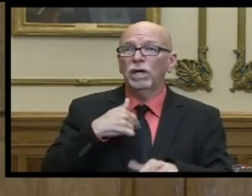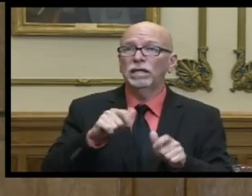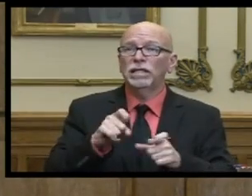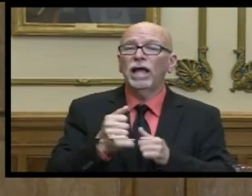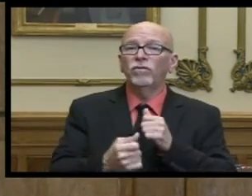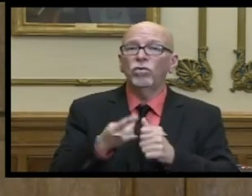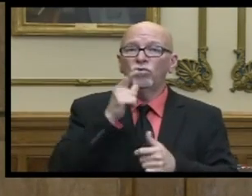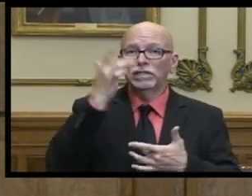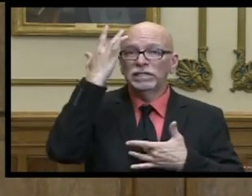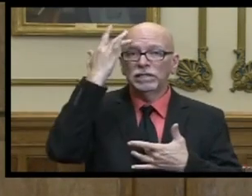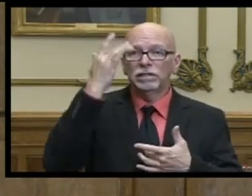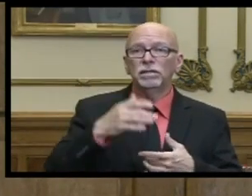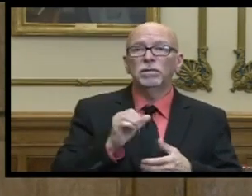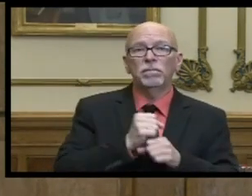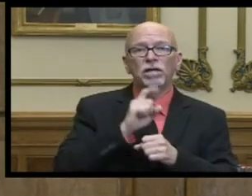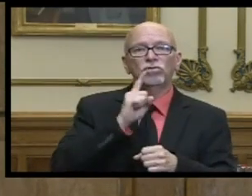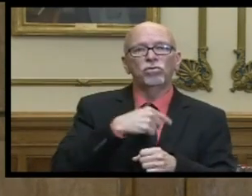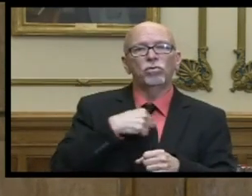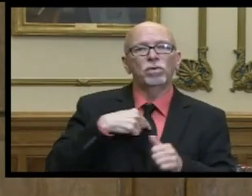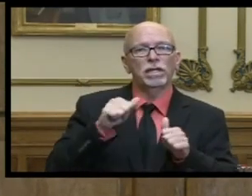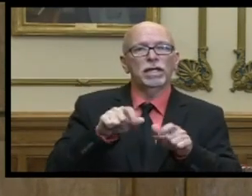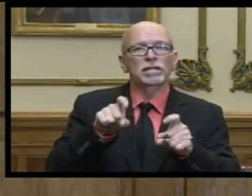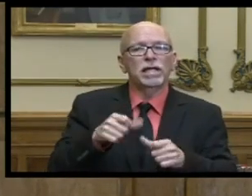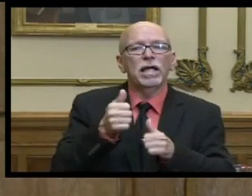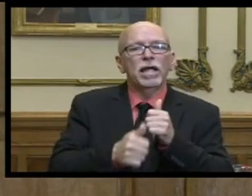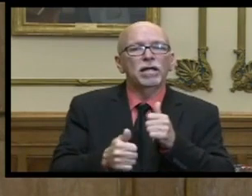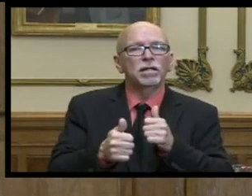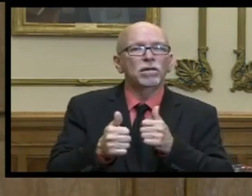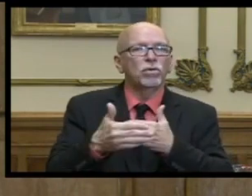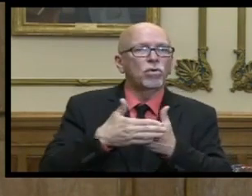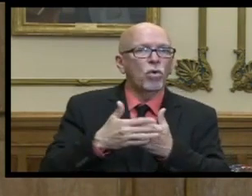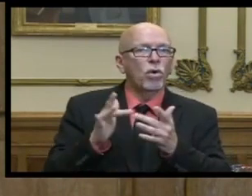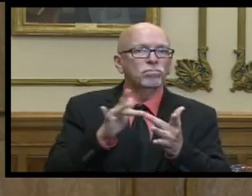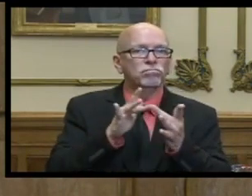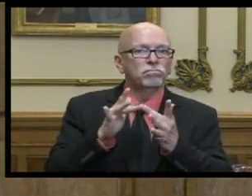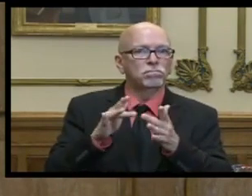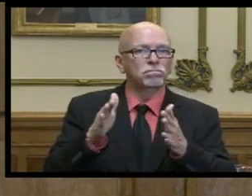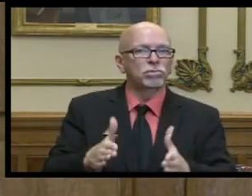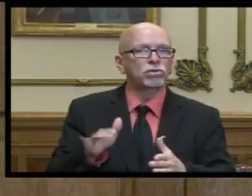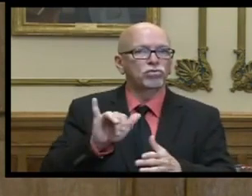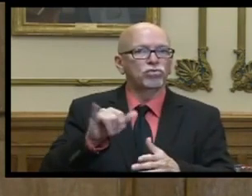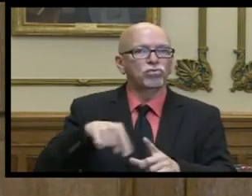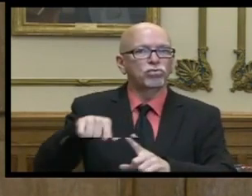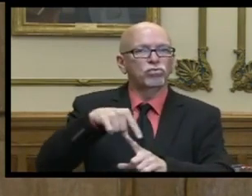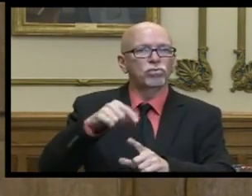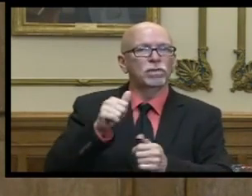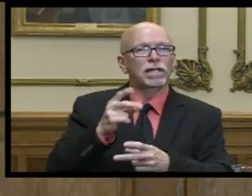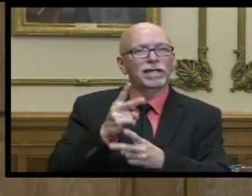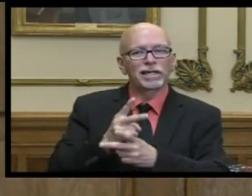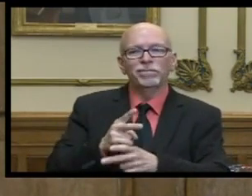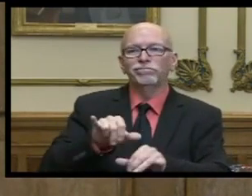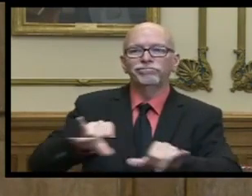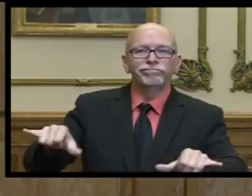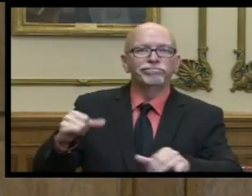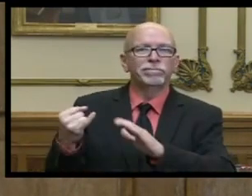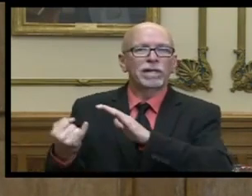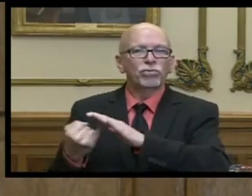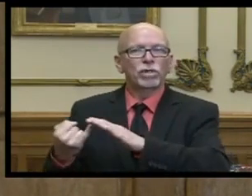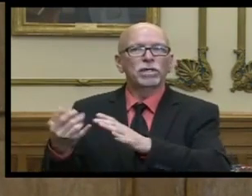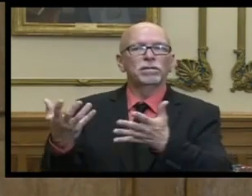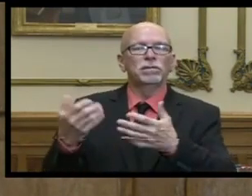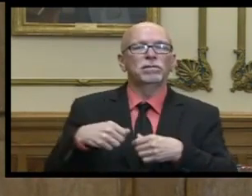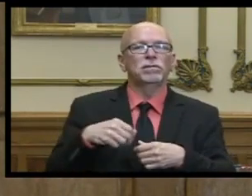who is sick and make sure we can test any close personal contacts and help them to quarantine and help them to isolate